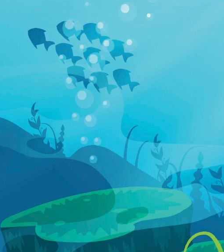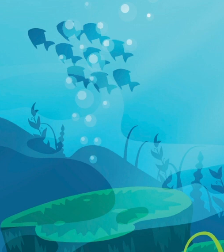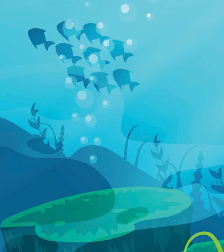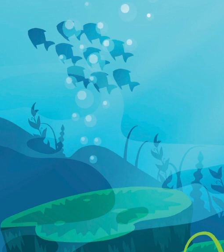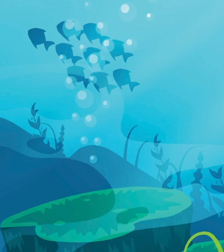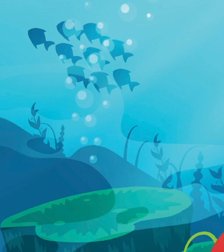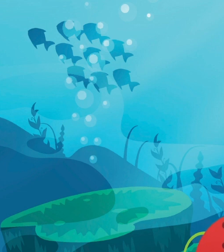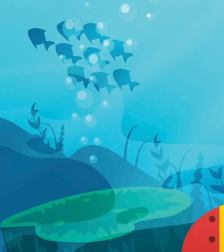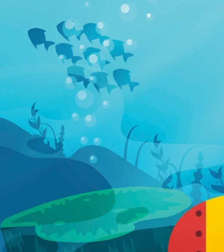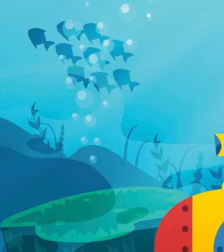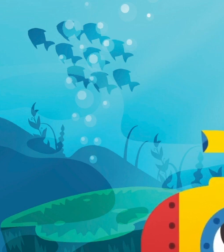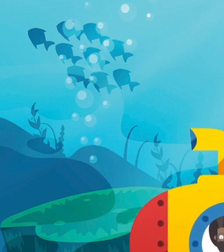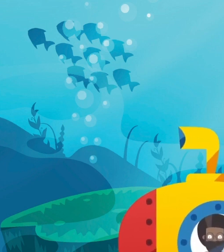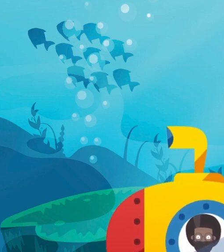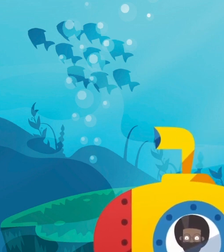Welcome to Rhymes with Ryan.